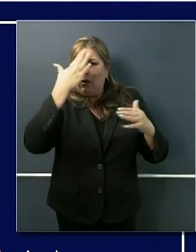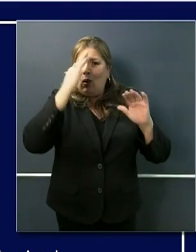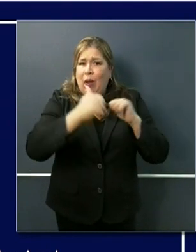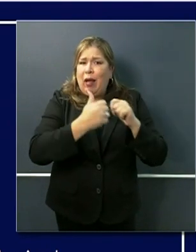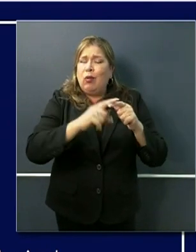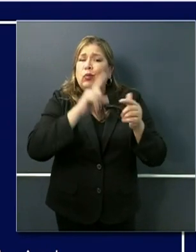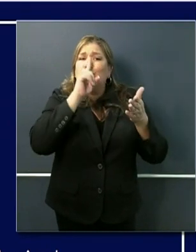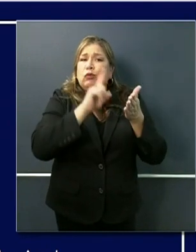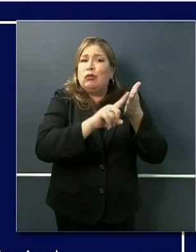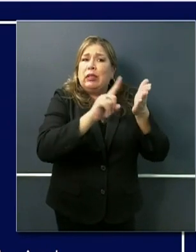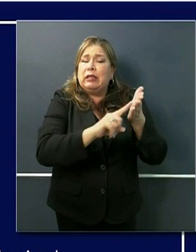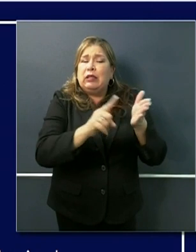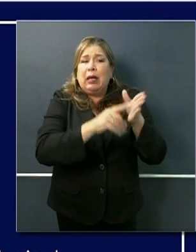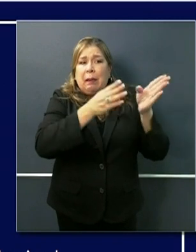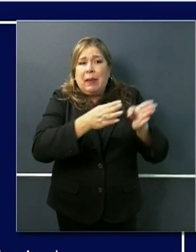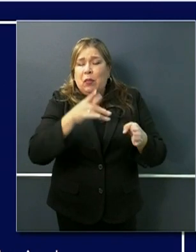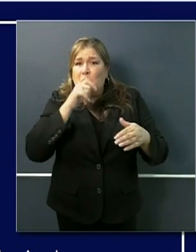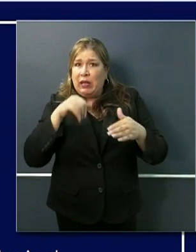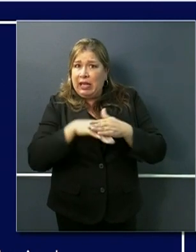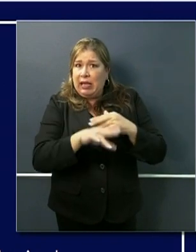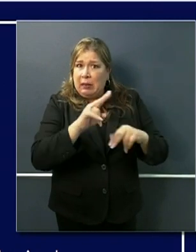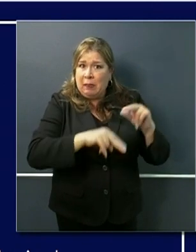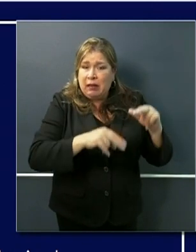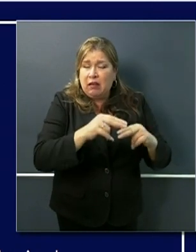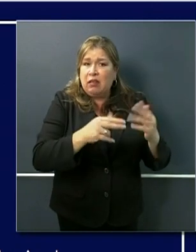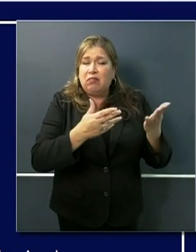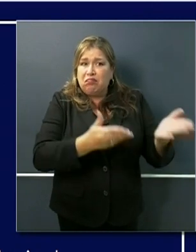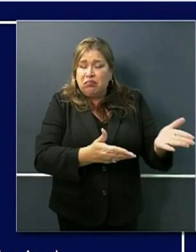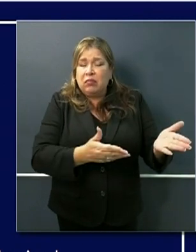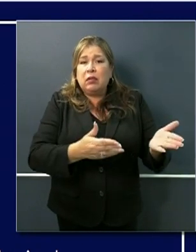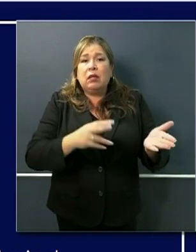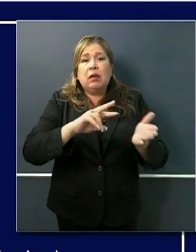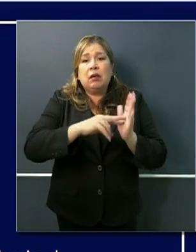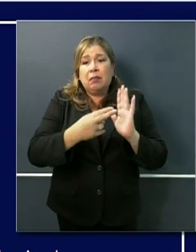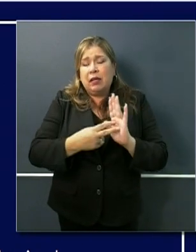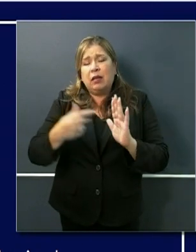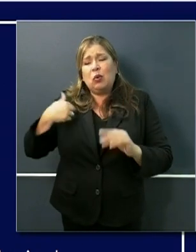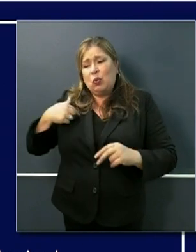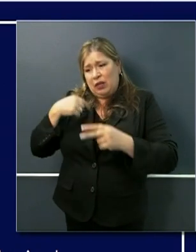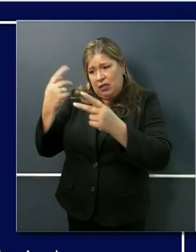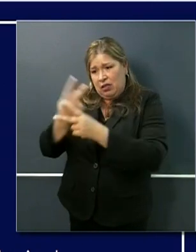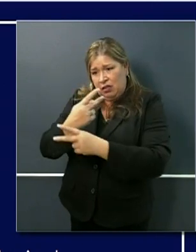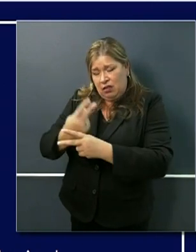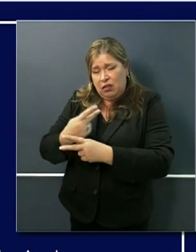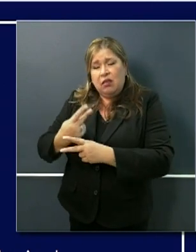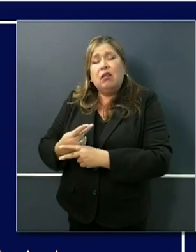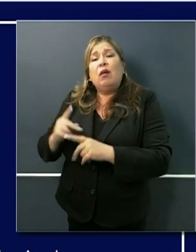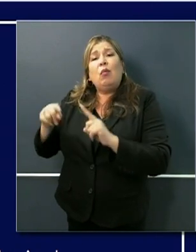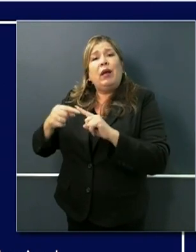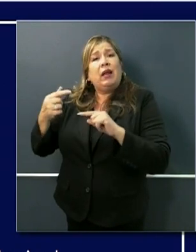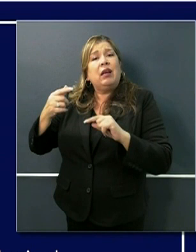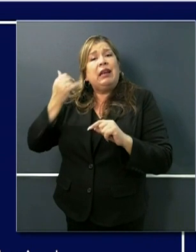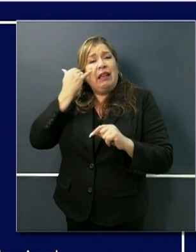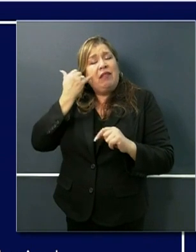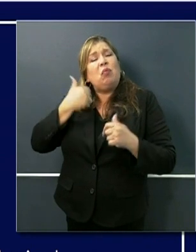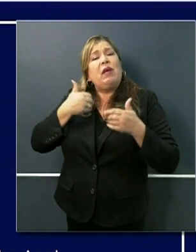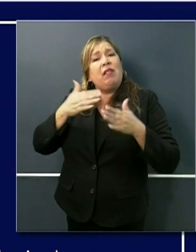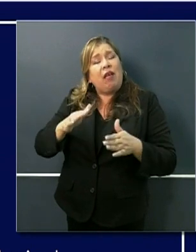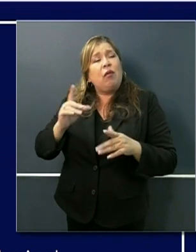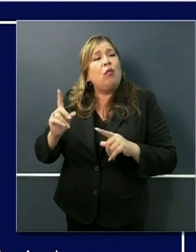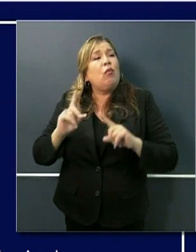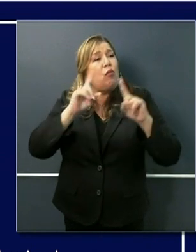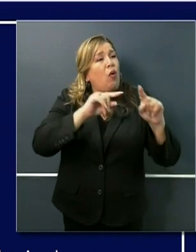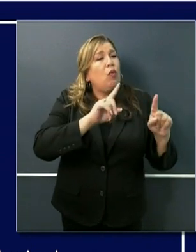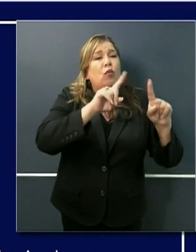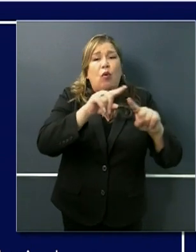public enter the premises these are opportunities to think about how are we shaping the physical environment as we go out into those